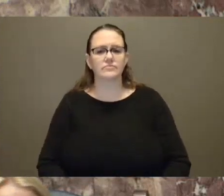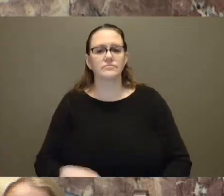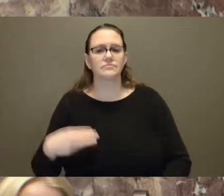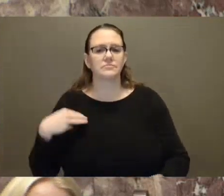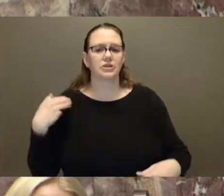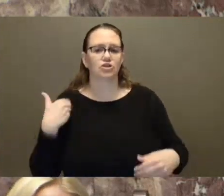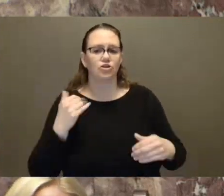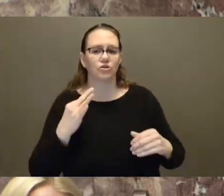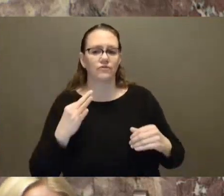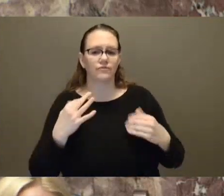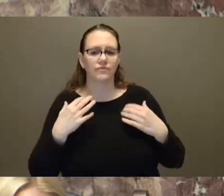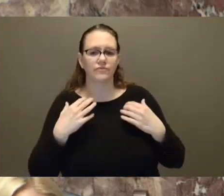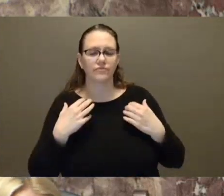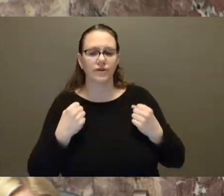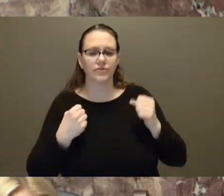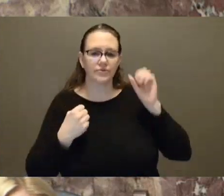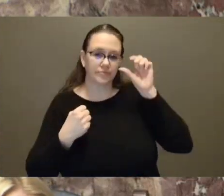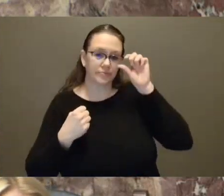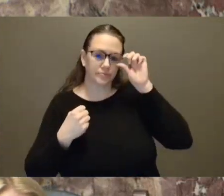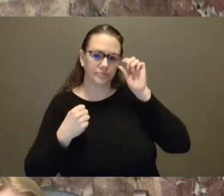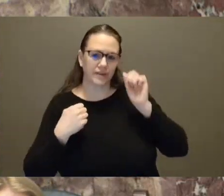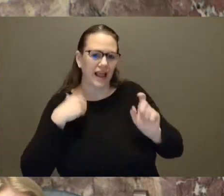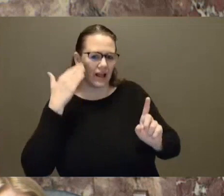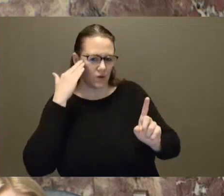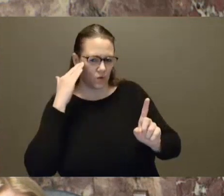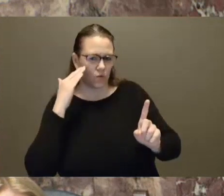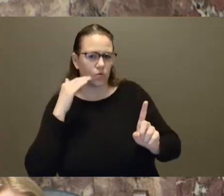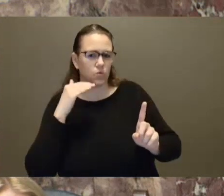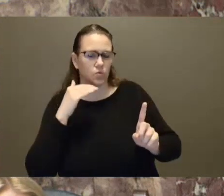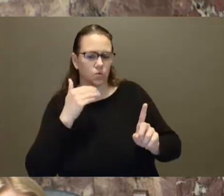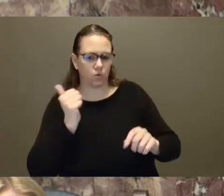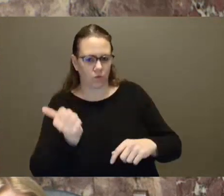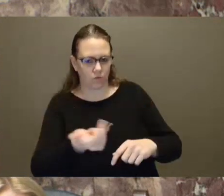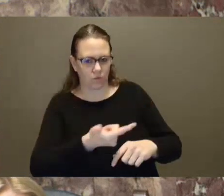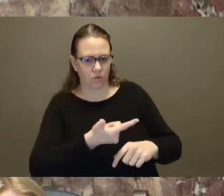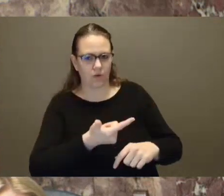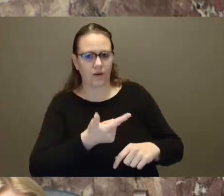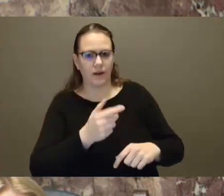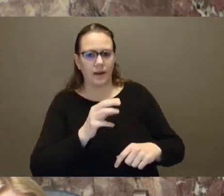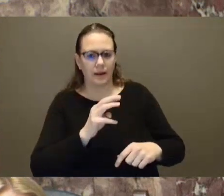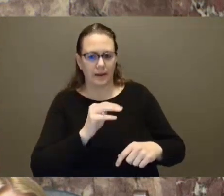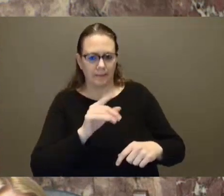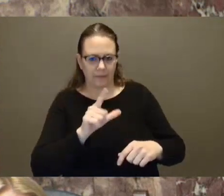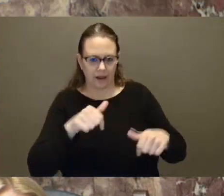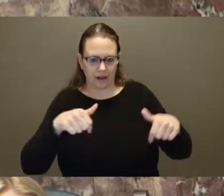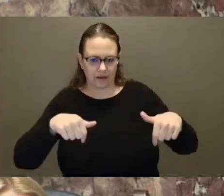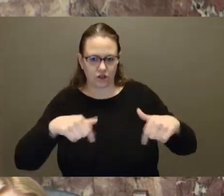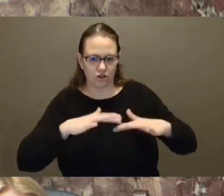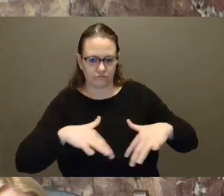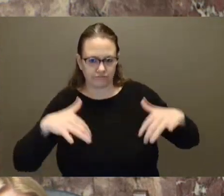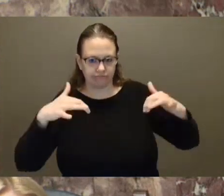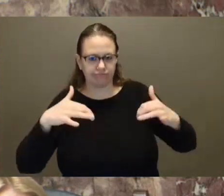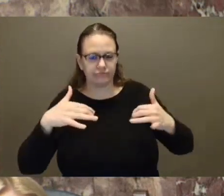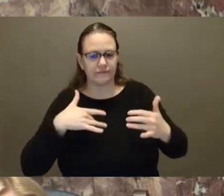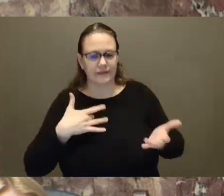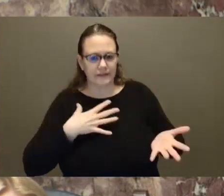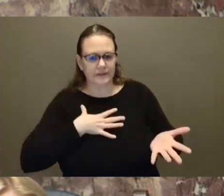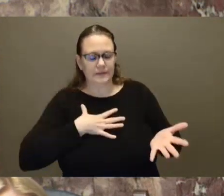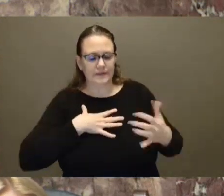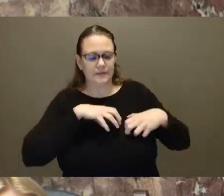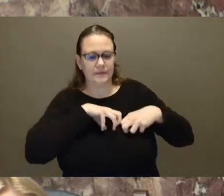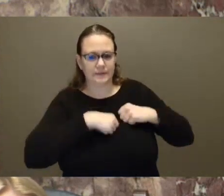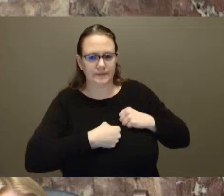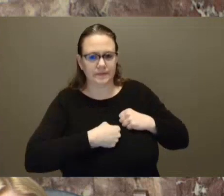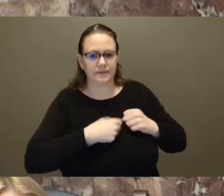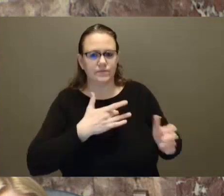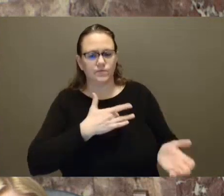feels compassion and the grief that Mr. Sword and his family feel at the